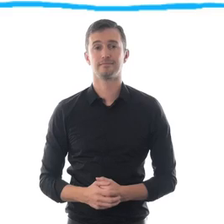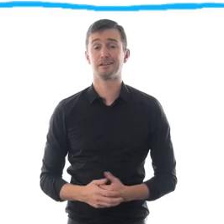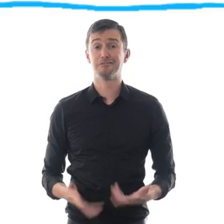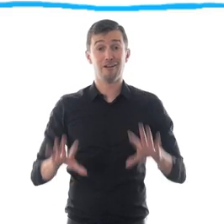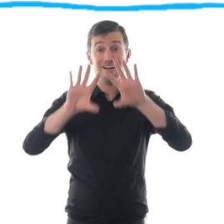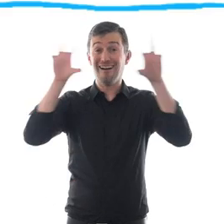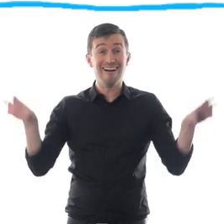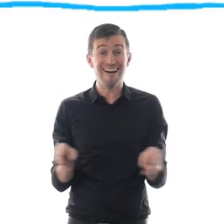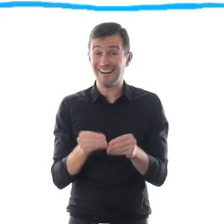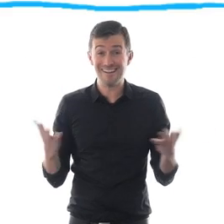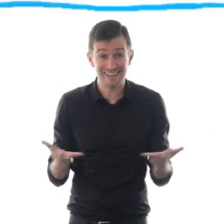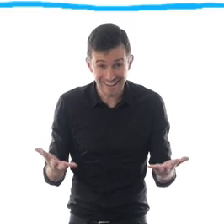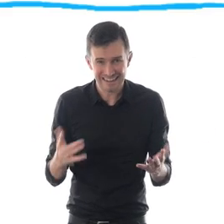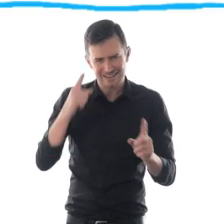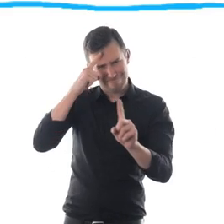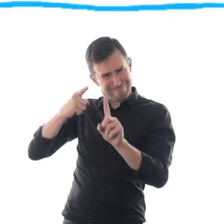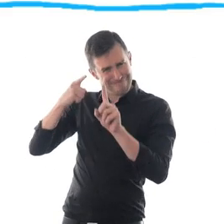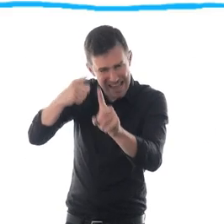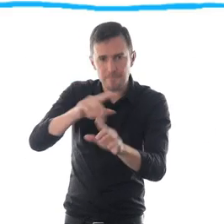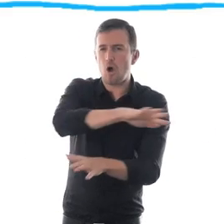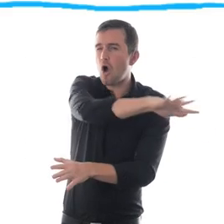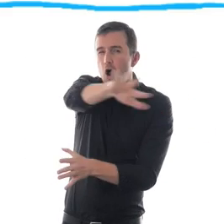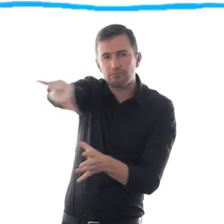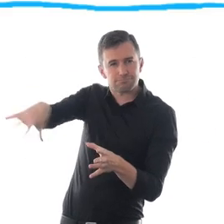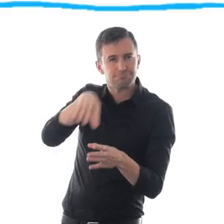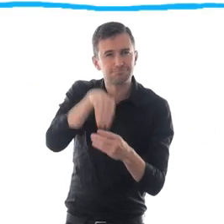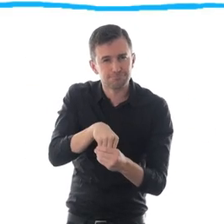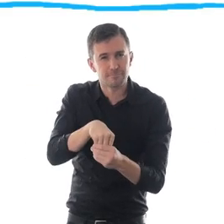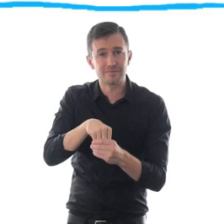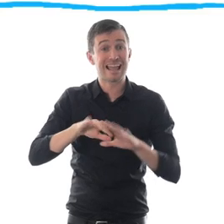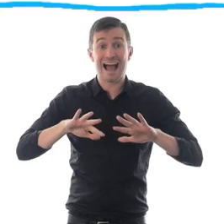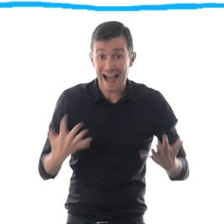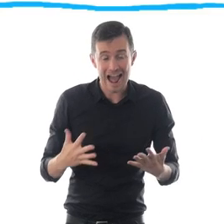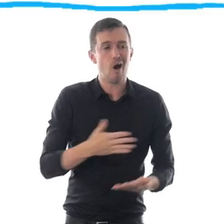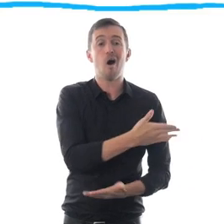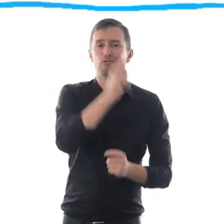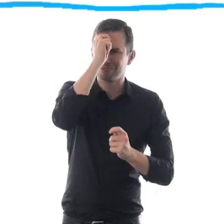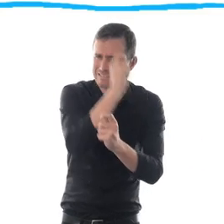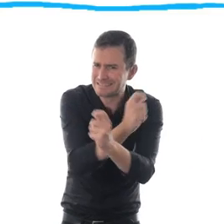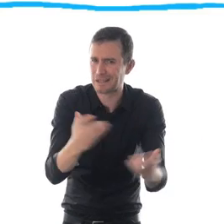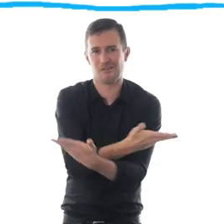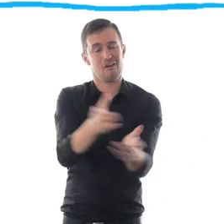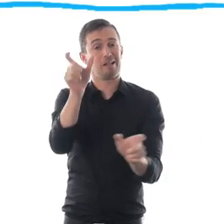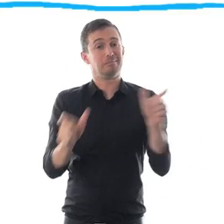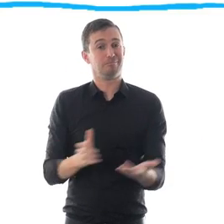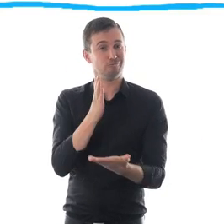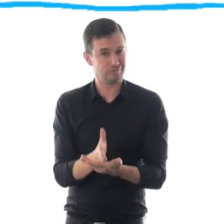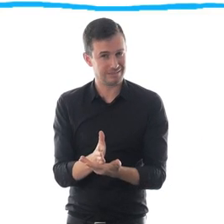To sum up, let's aim for inclusion. And in doing so, let's respect people's rights.